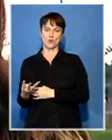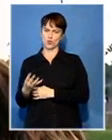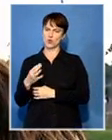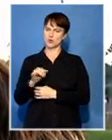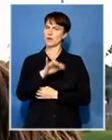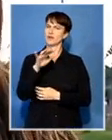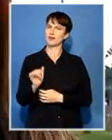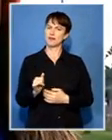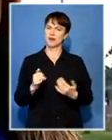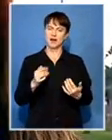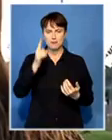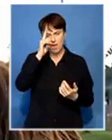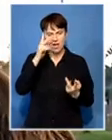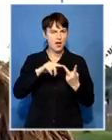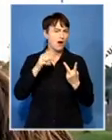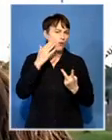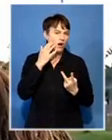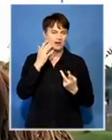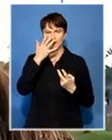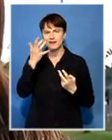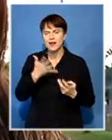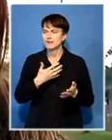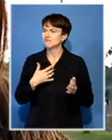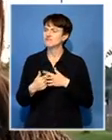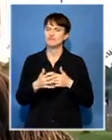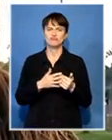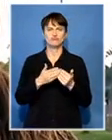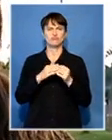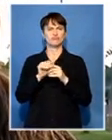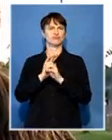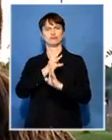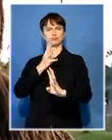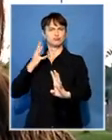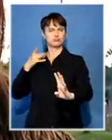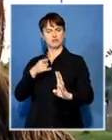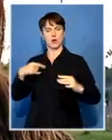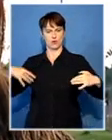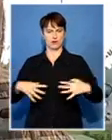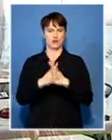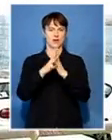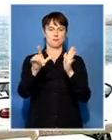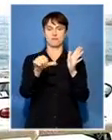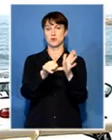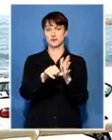black people white people coming together colored people coming together everyone coming together is very important for us